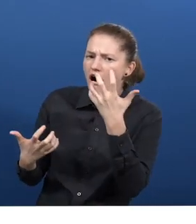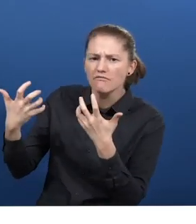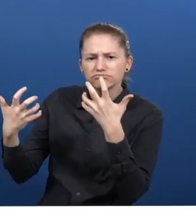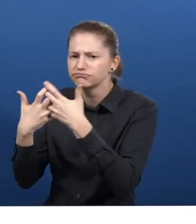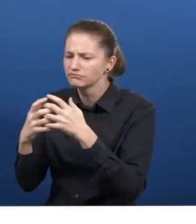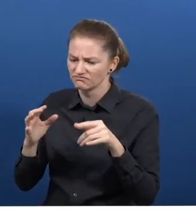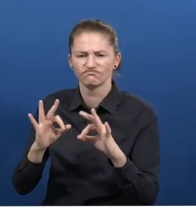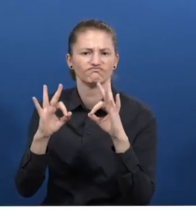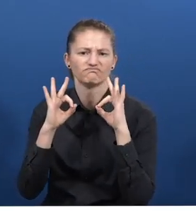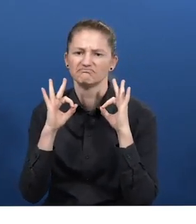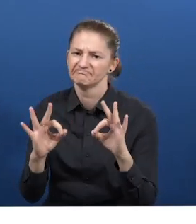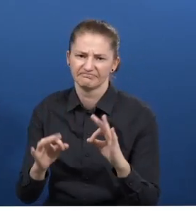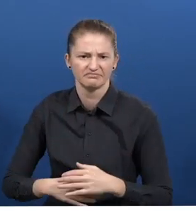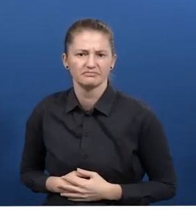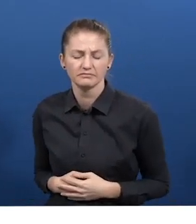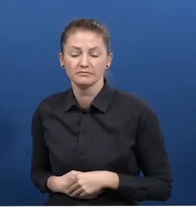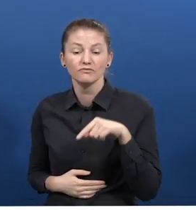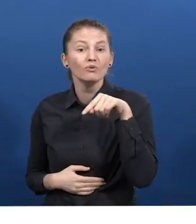What is next for Sao Mai?